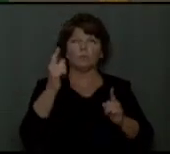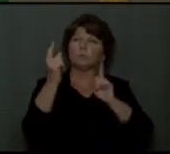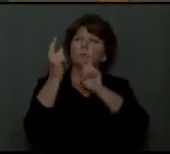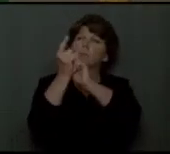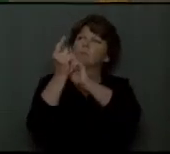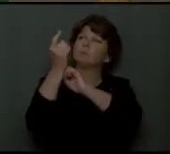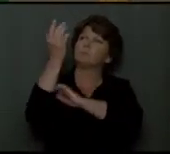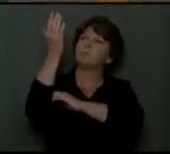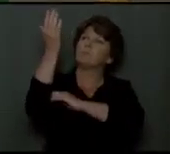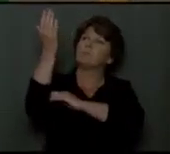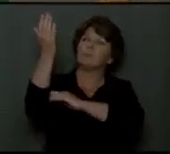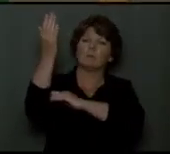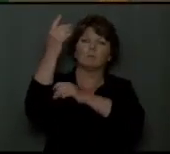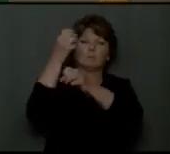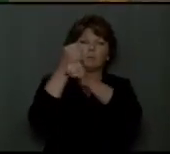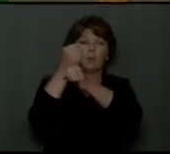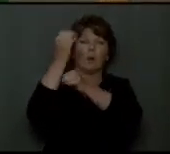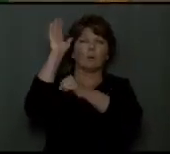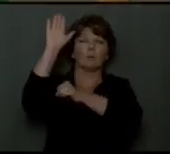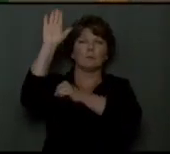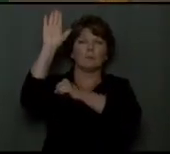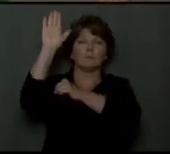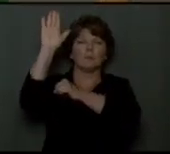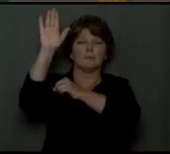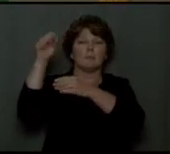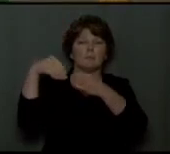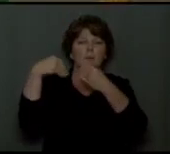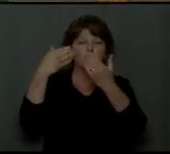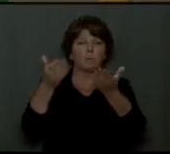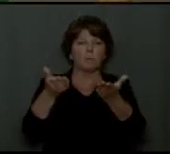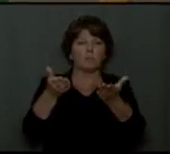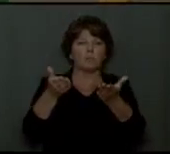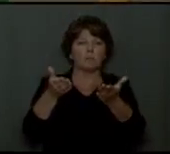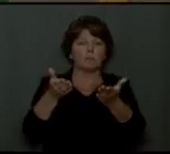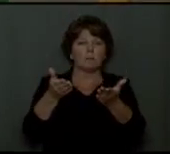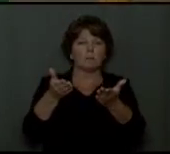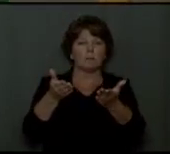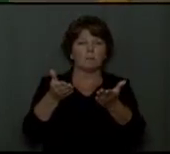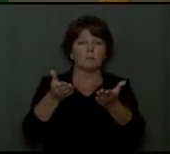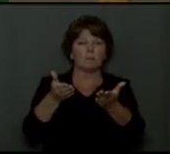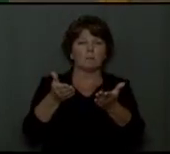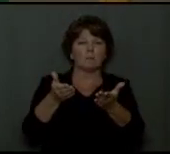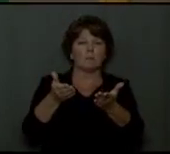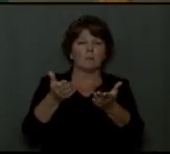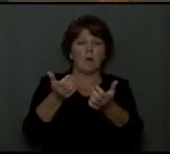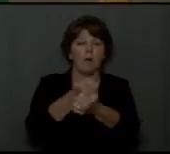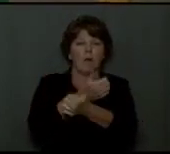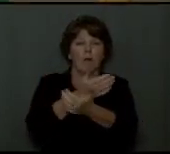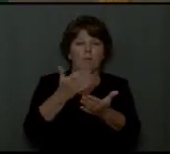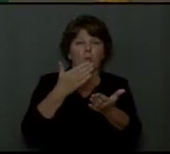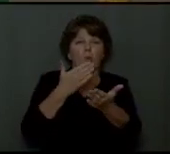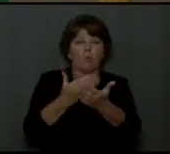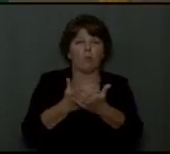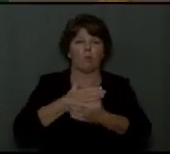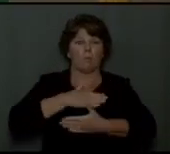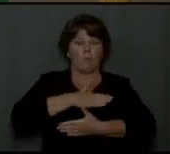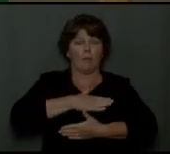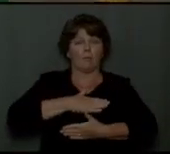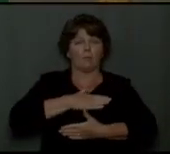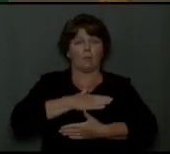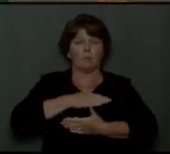Him and trust in His provisions. In all things good and pleasurable,